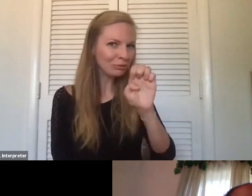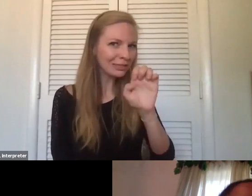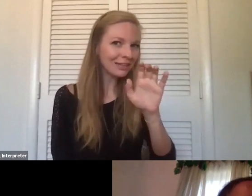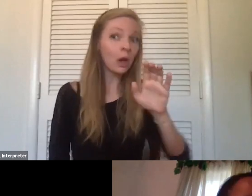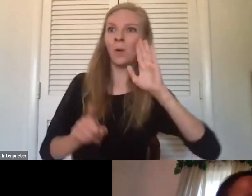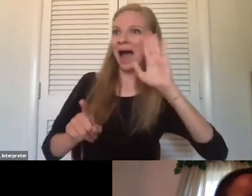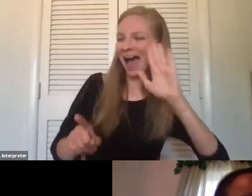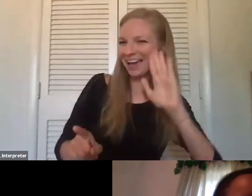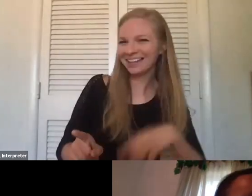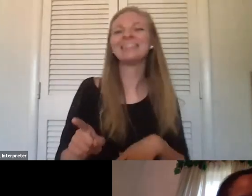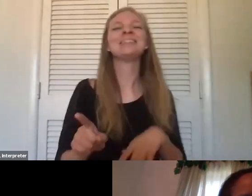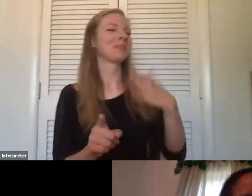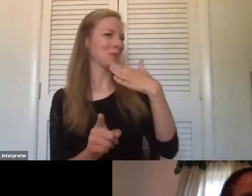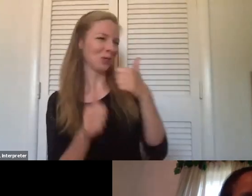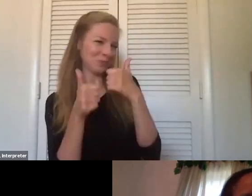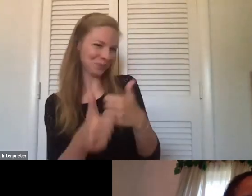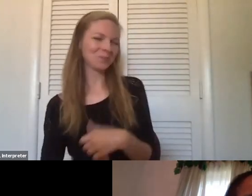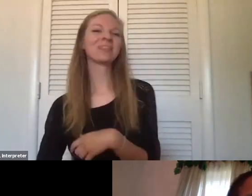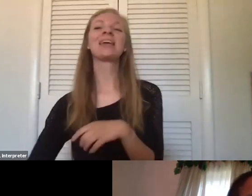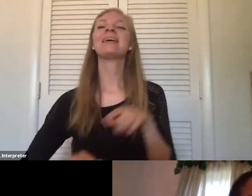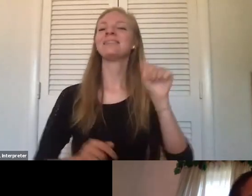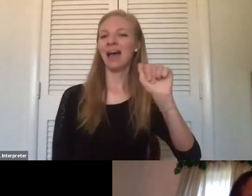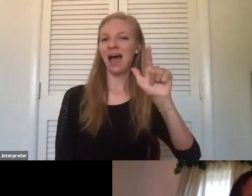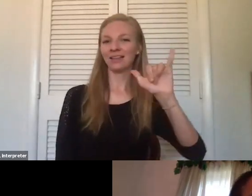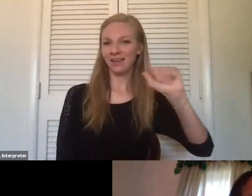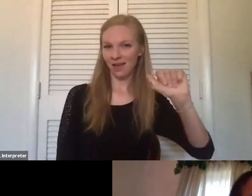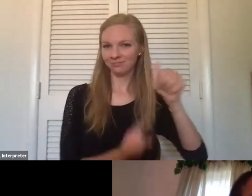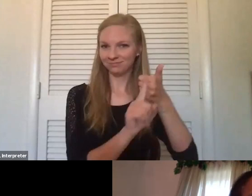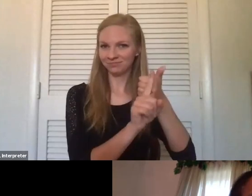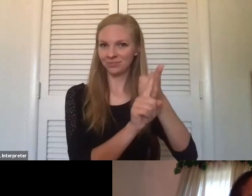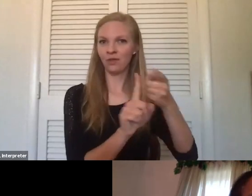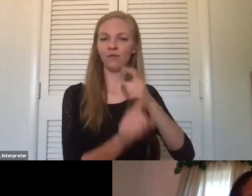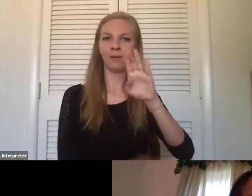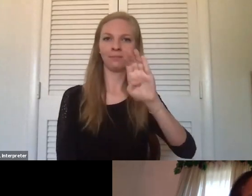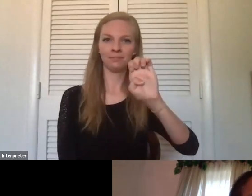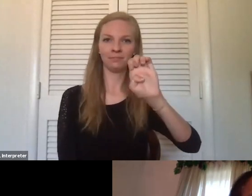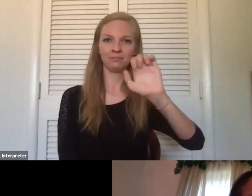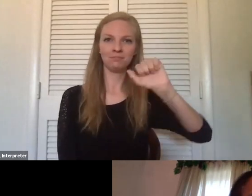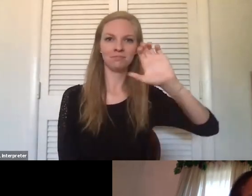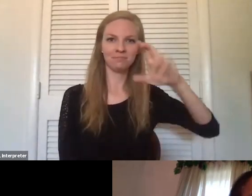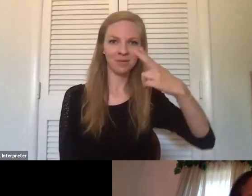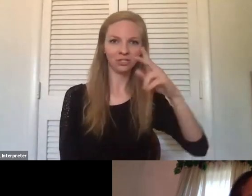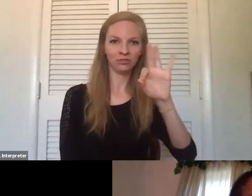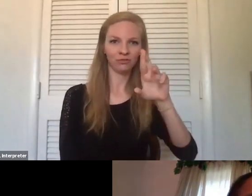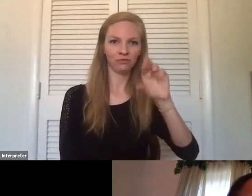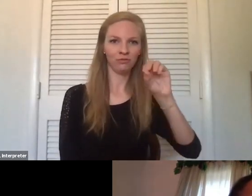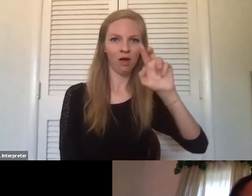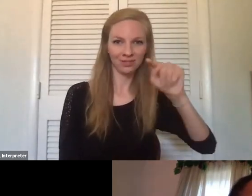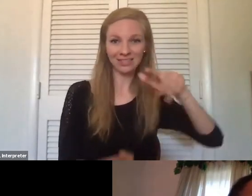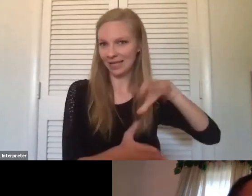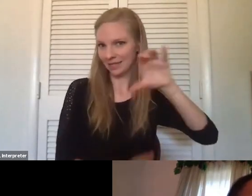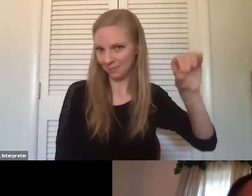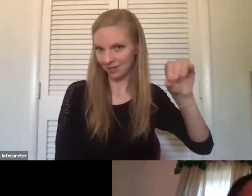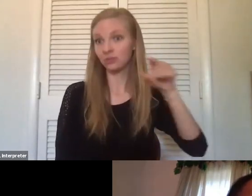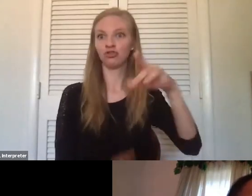Hi, how are you? I'm good. So Alia Hawkins is from Beachfront Dance Company. As she mentioned, she leads this amazing